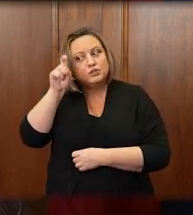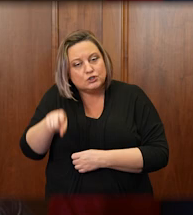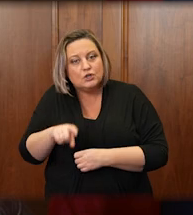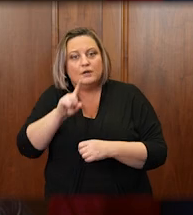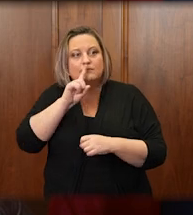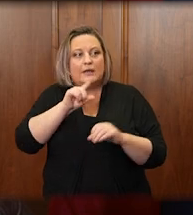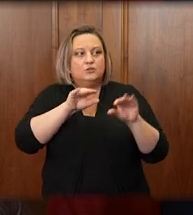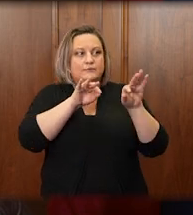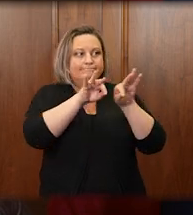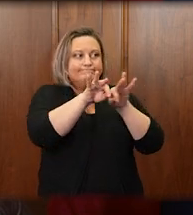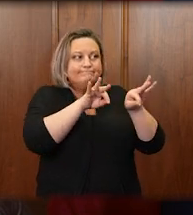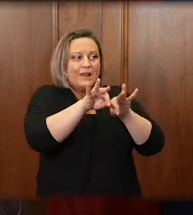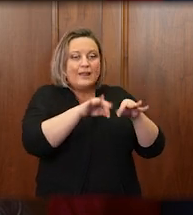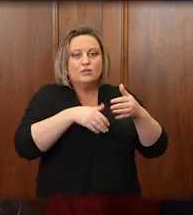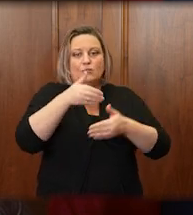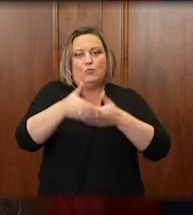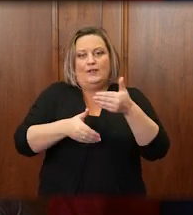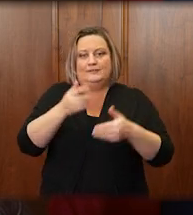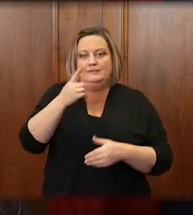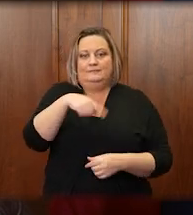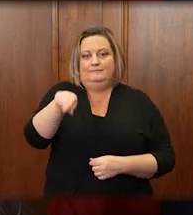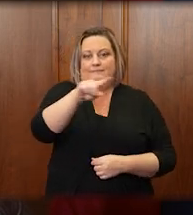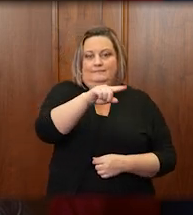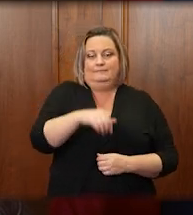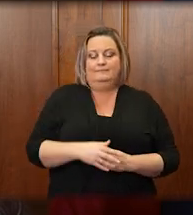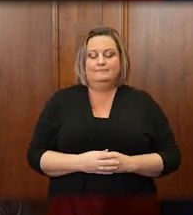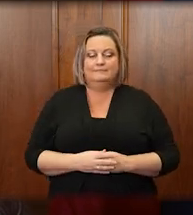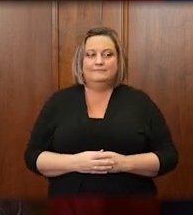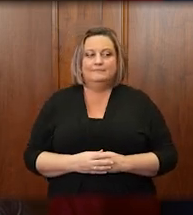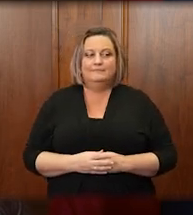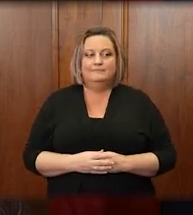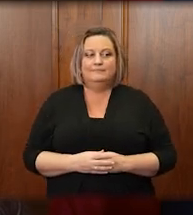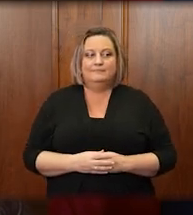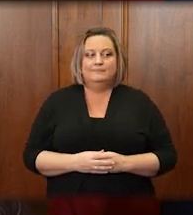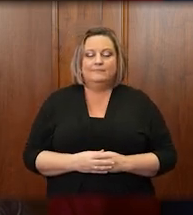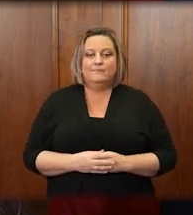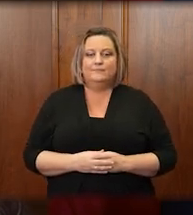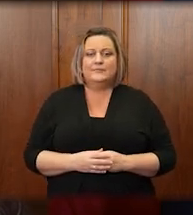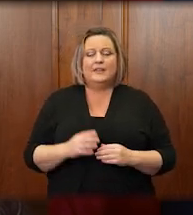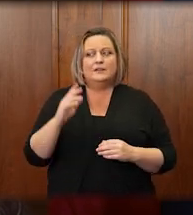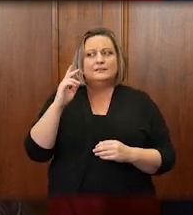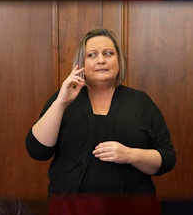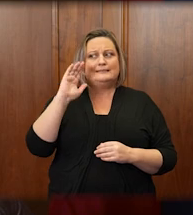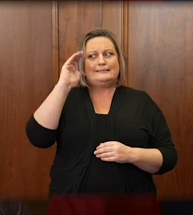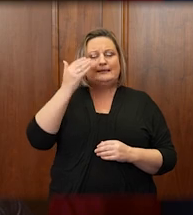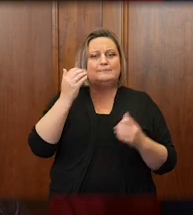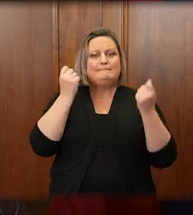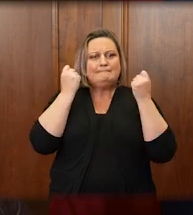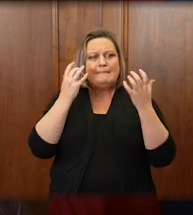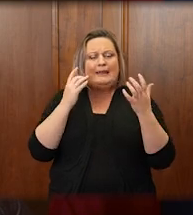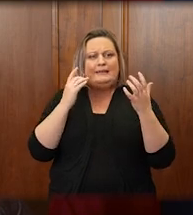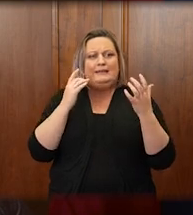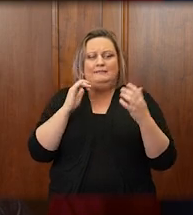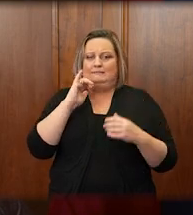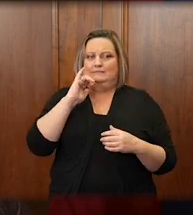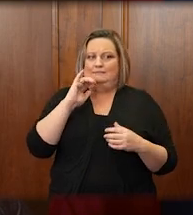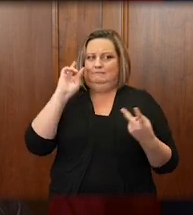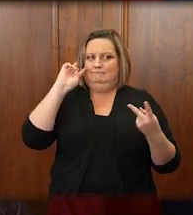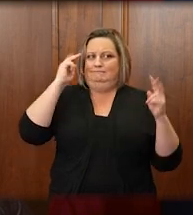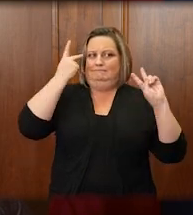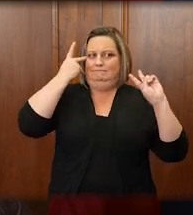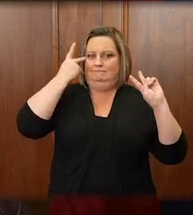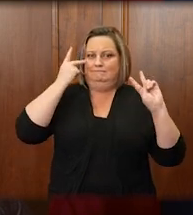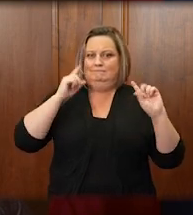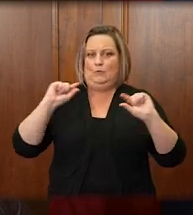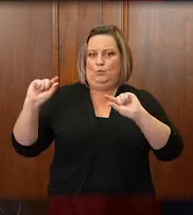explain its processes to you. There seem to be a great many inaccurate rumors about court operations in this day and